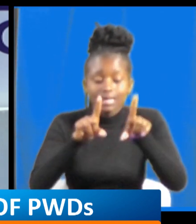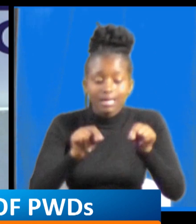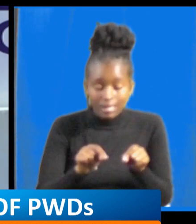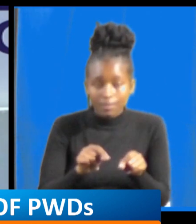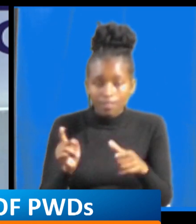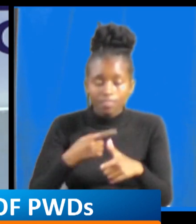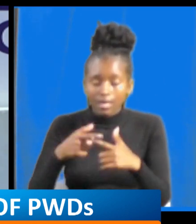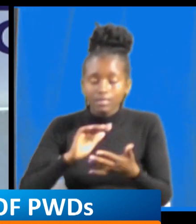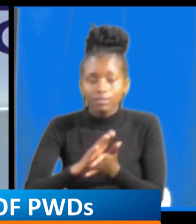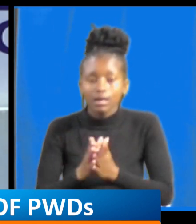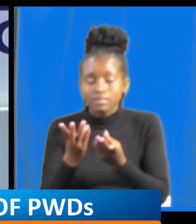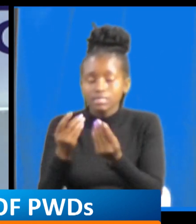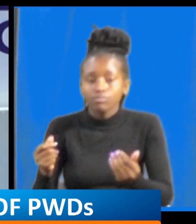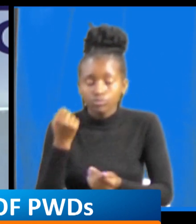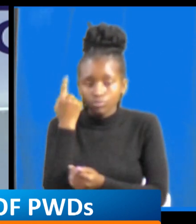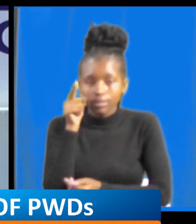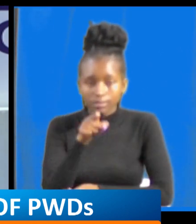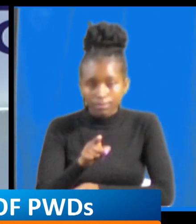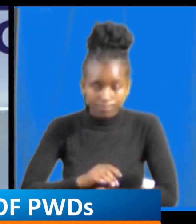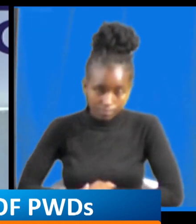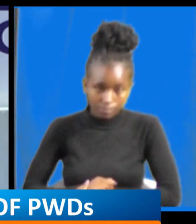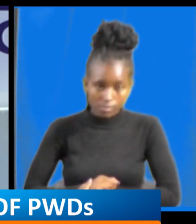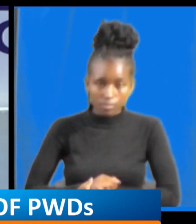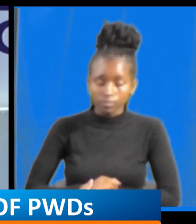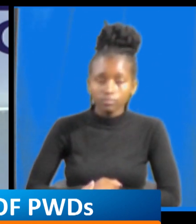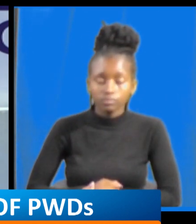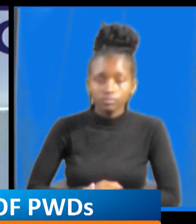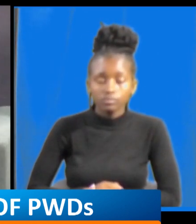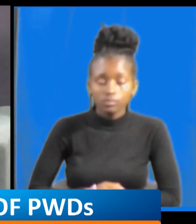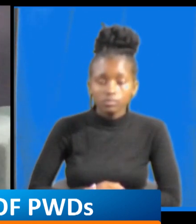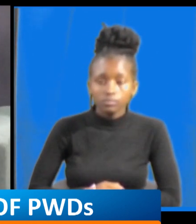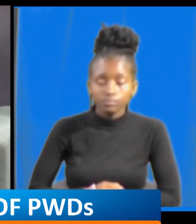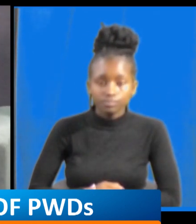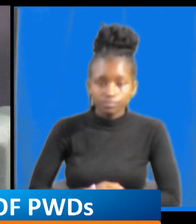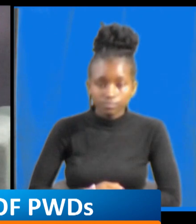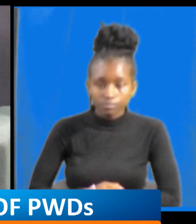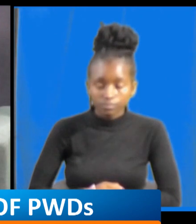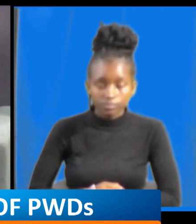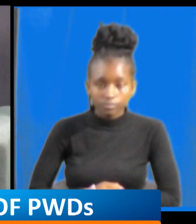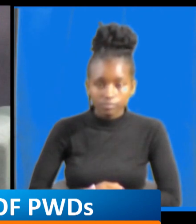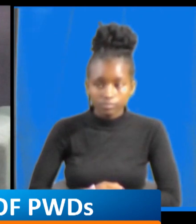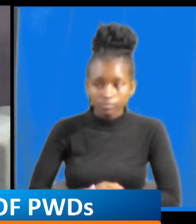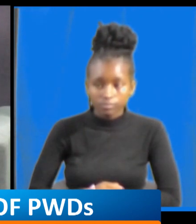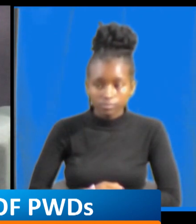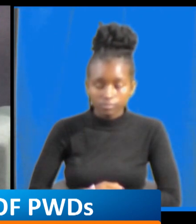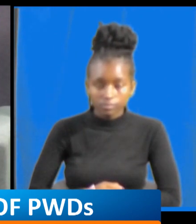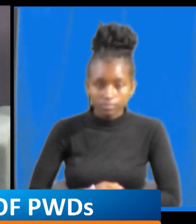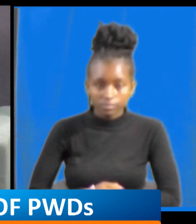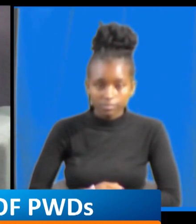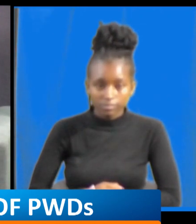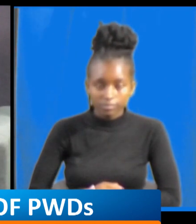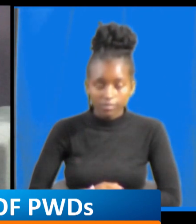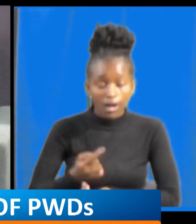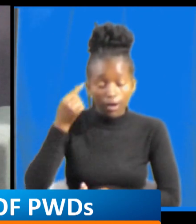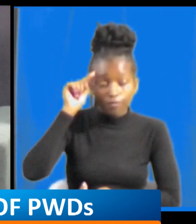easy them to get you yeah all right what about you can you remember anything for me stories thank